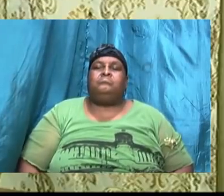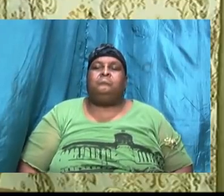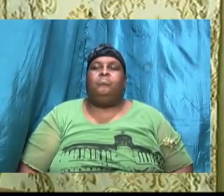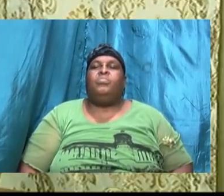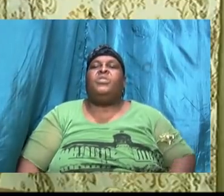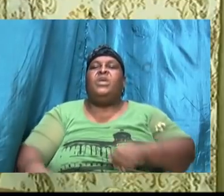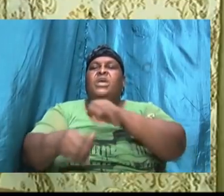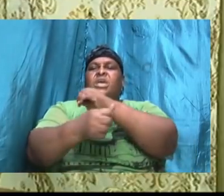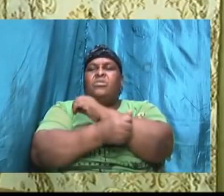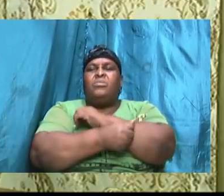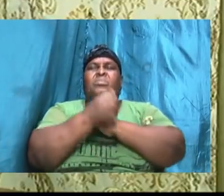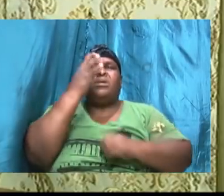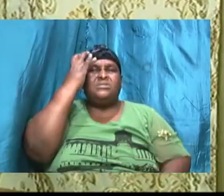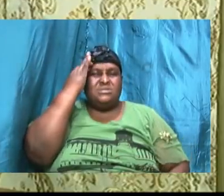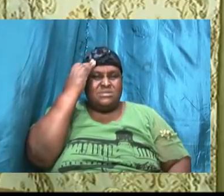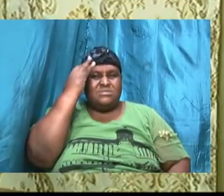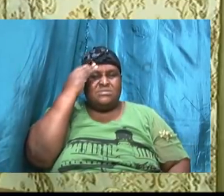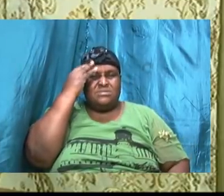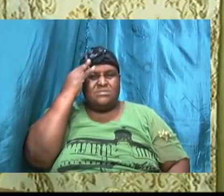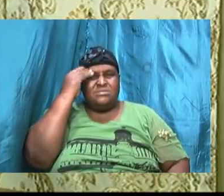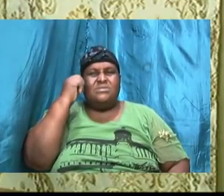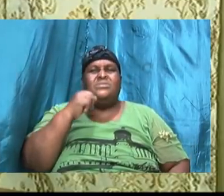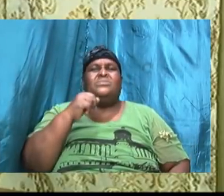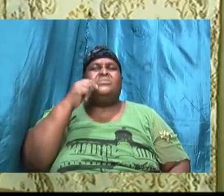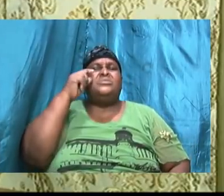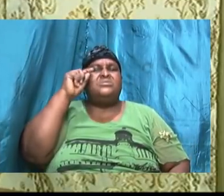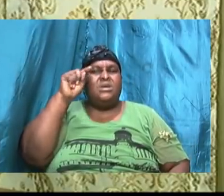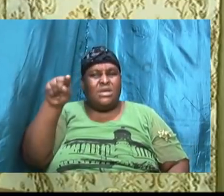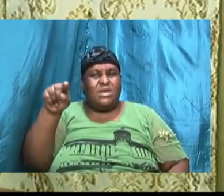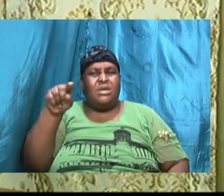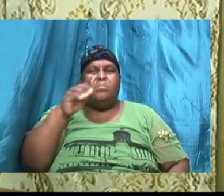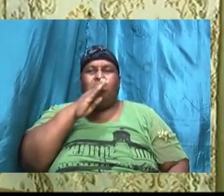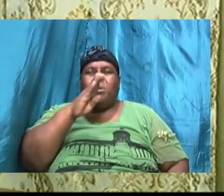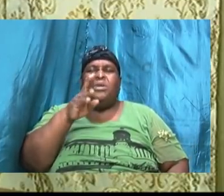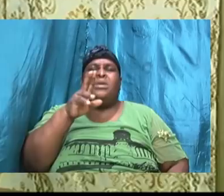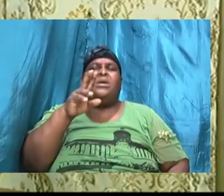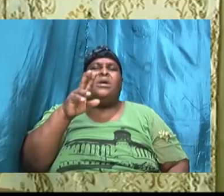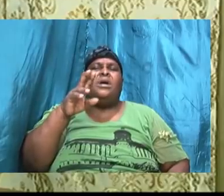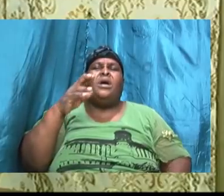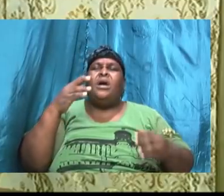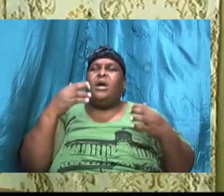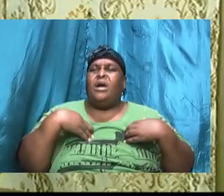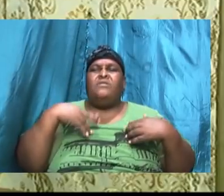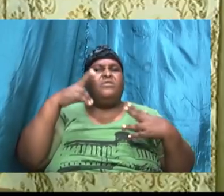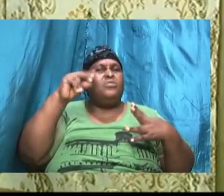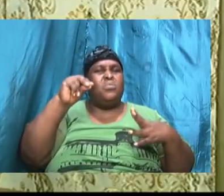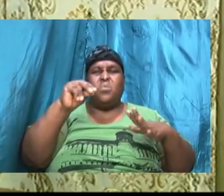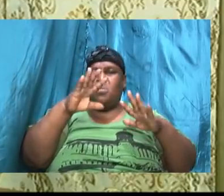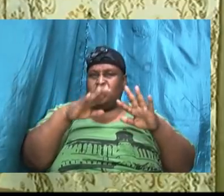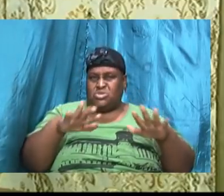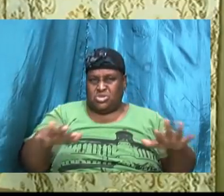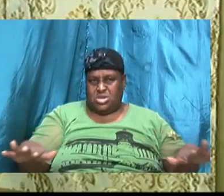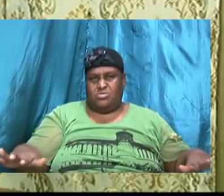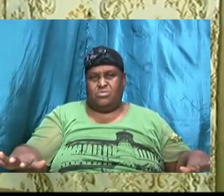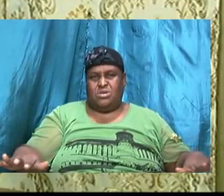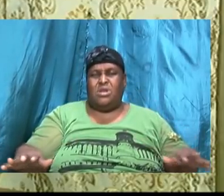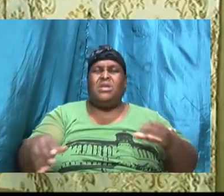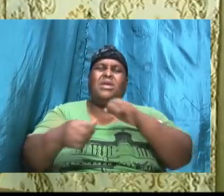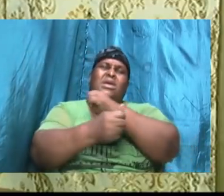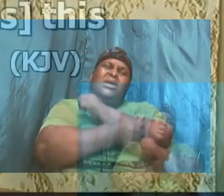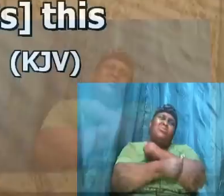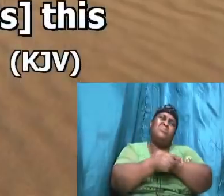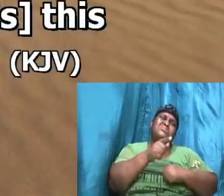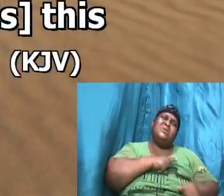Abraham's concern was about him being childless and Abraham said Lord God